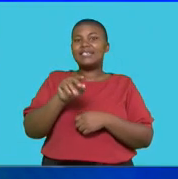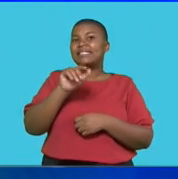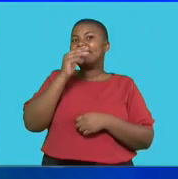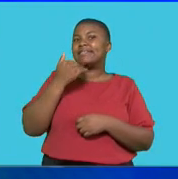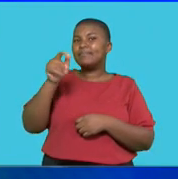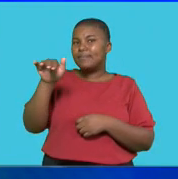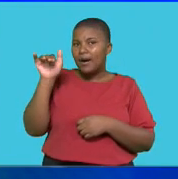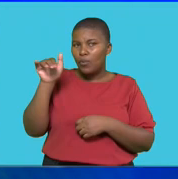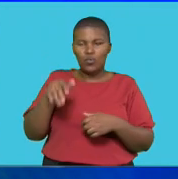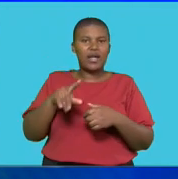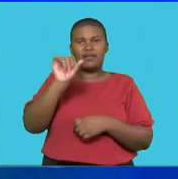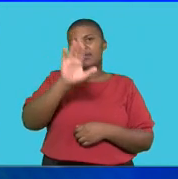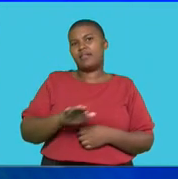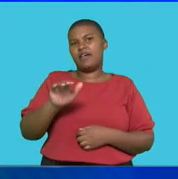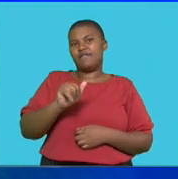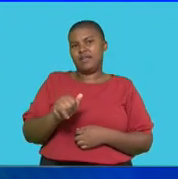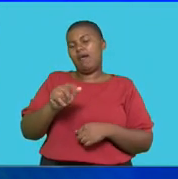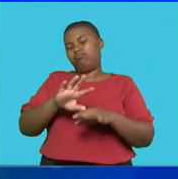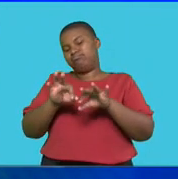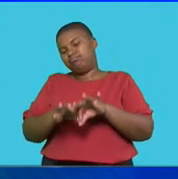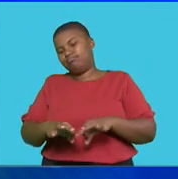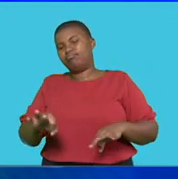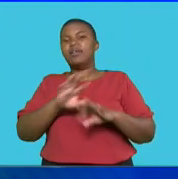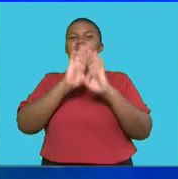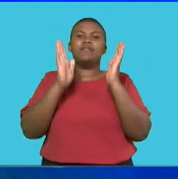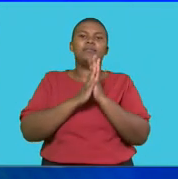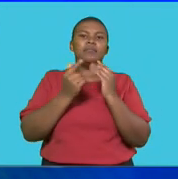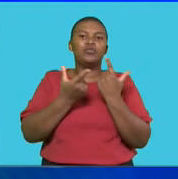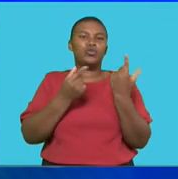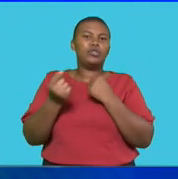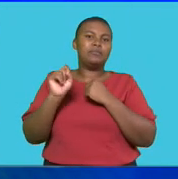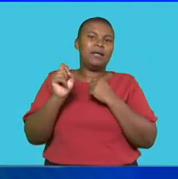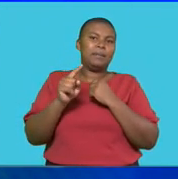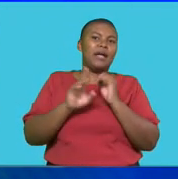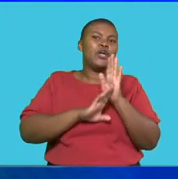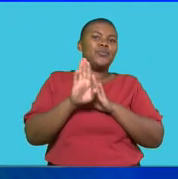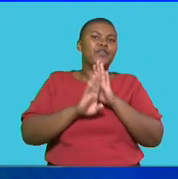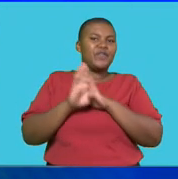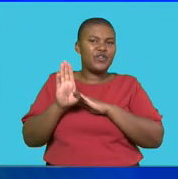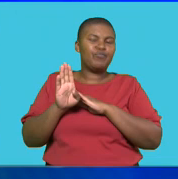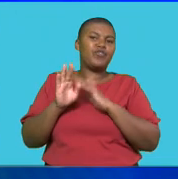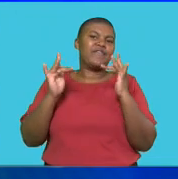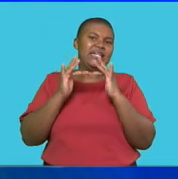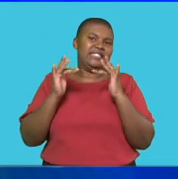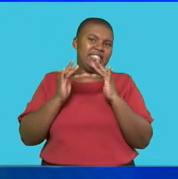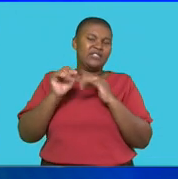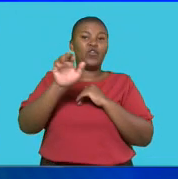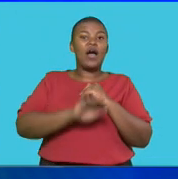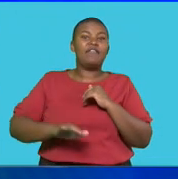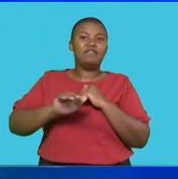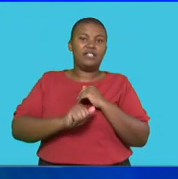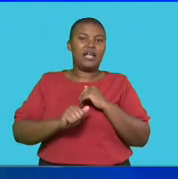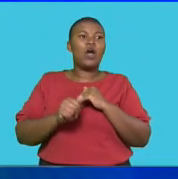to reach Australia. The introduction of this new infrastructure is expected to greatly improve internet coverage on the African continent,